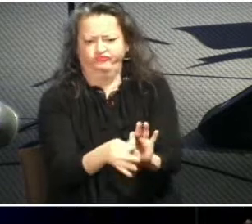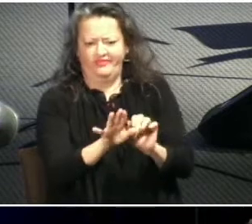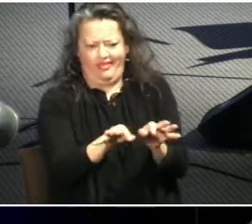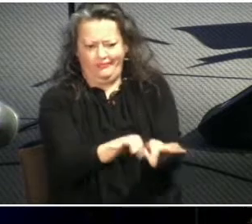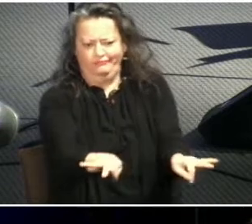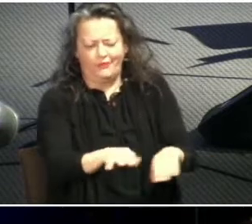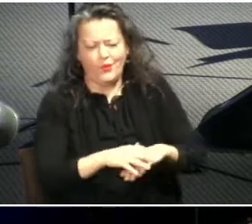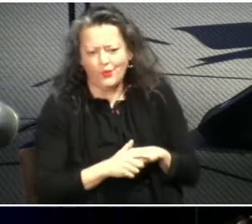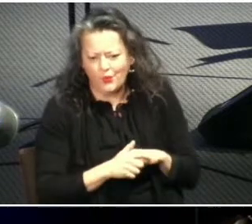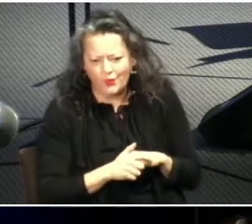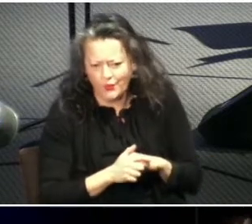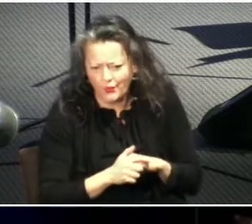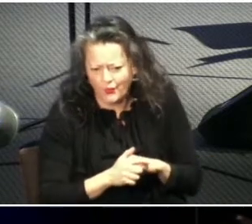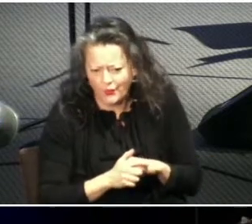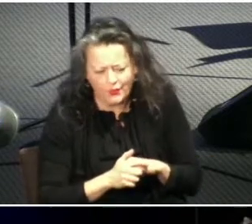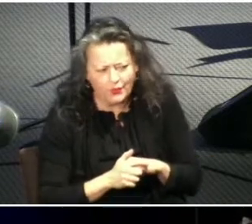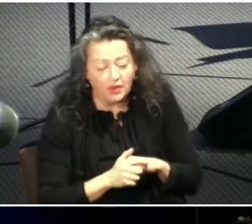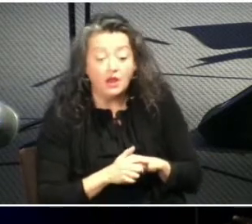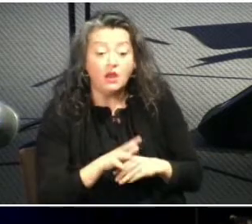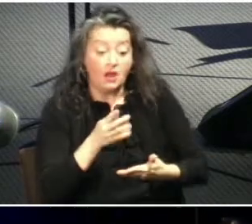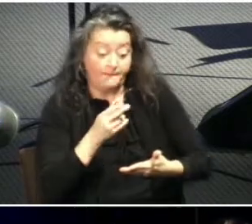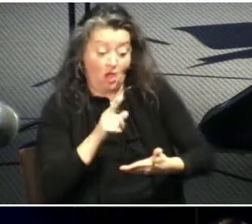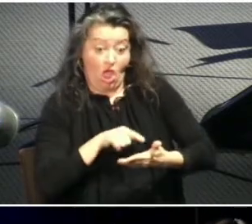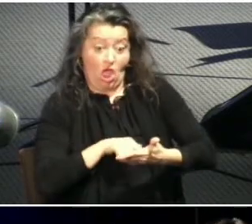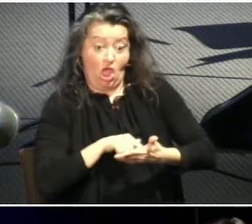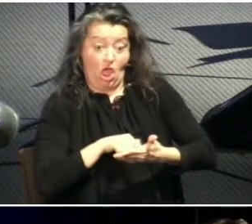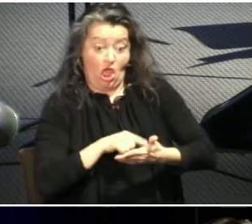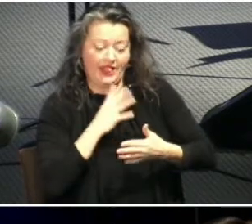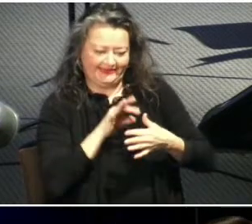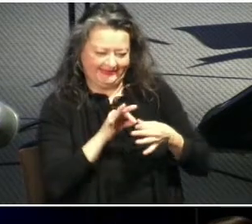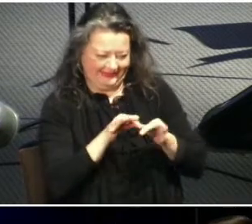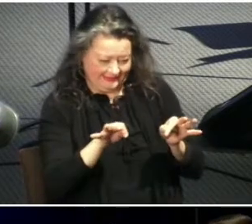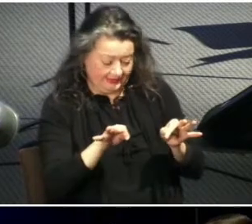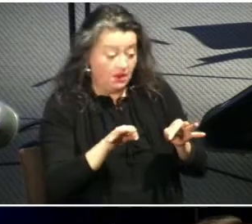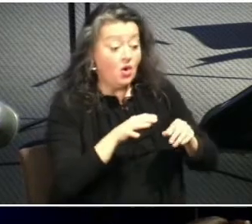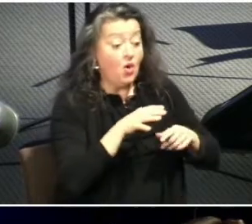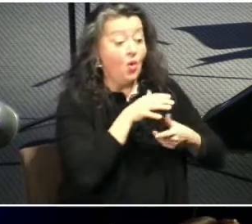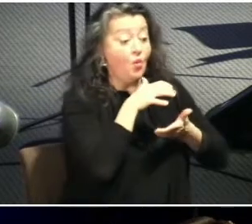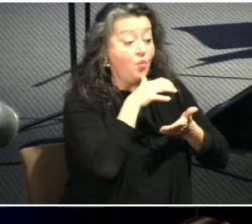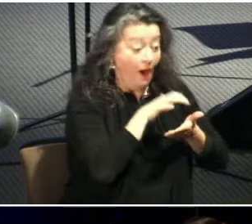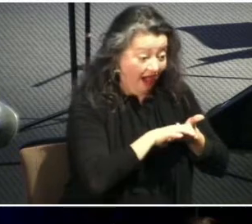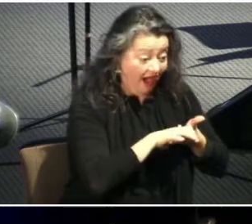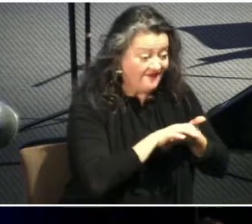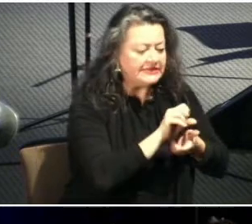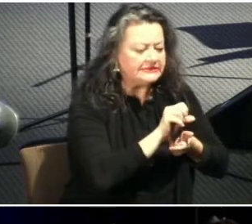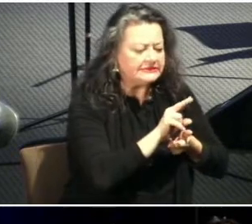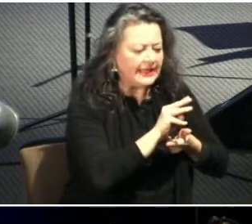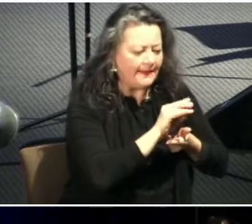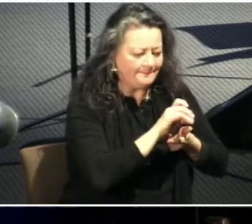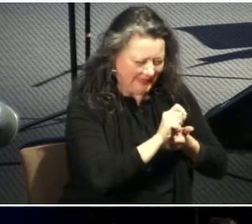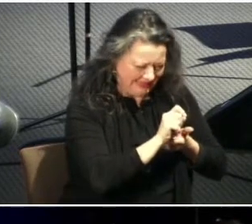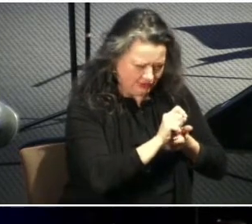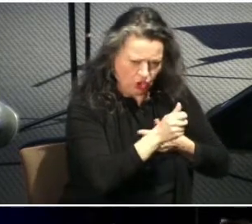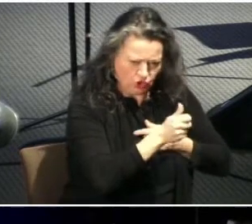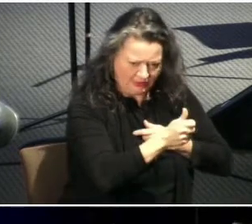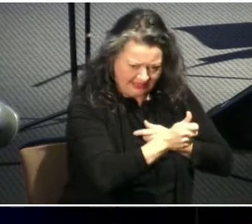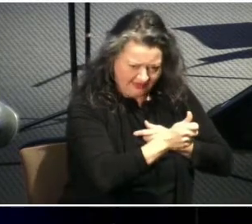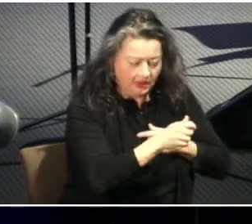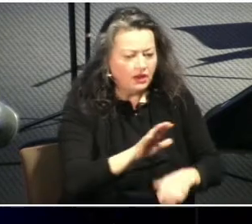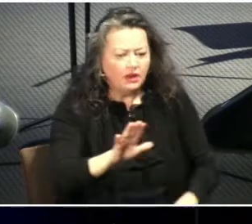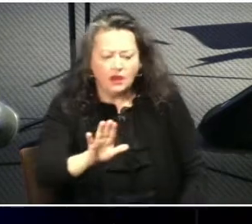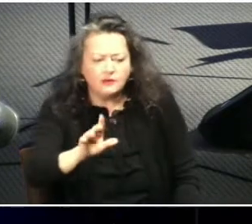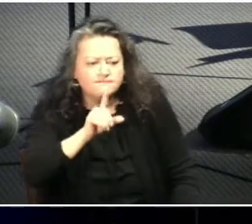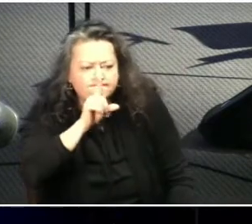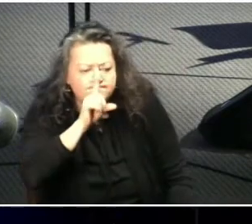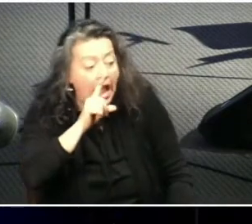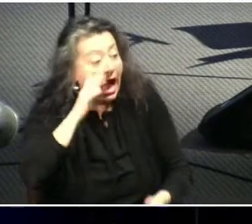to notice that paul says wives submit yourselves he does not say husbands make your wives